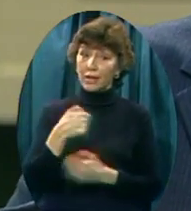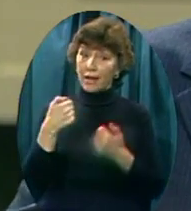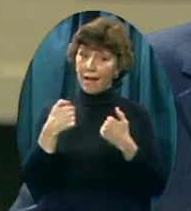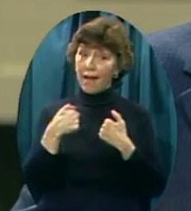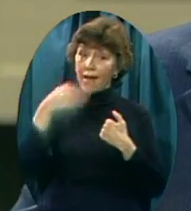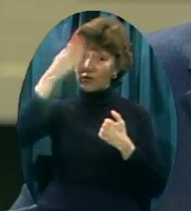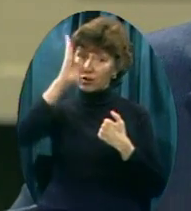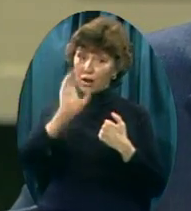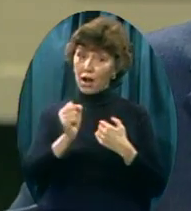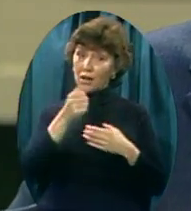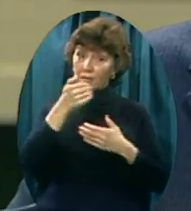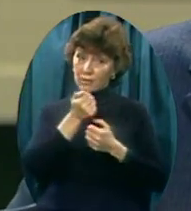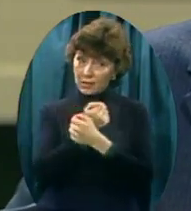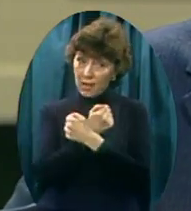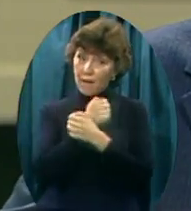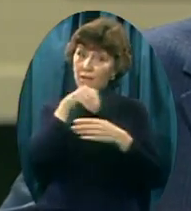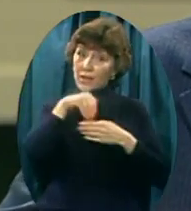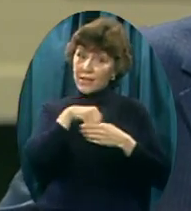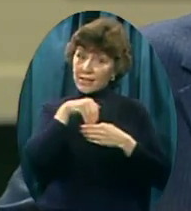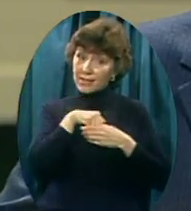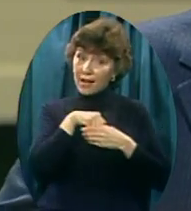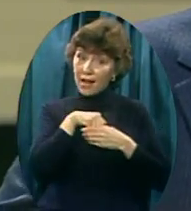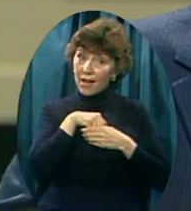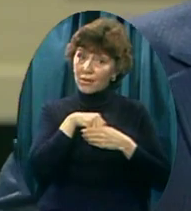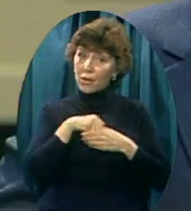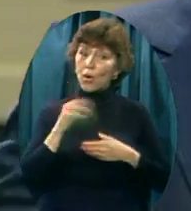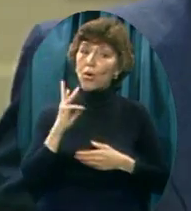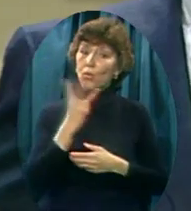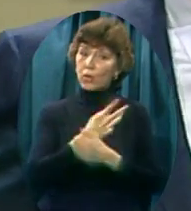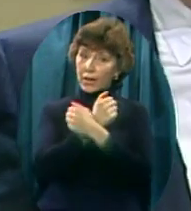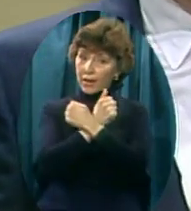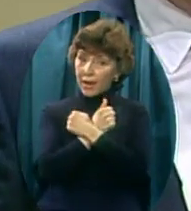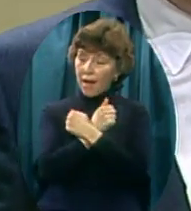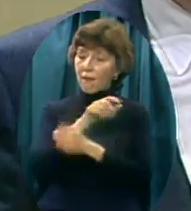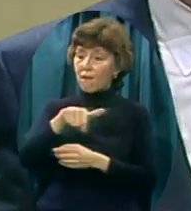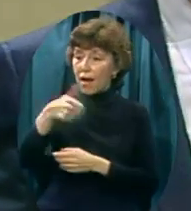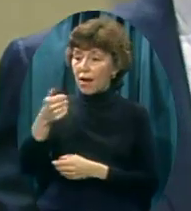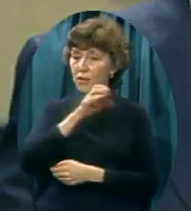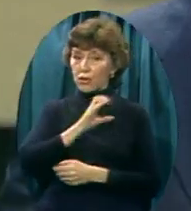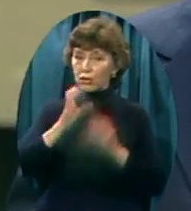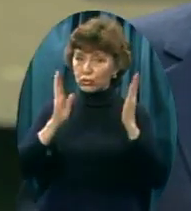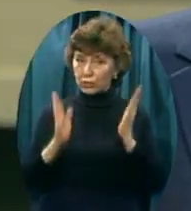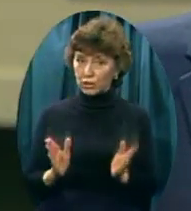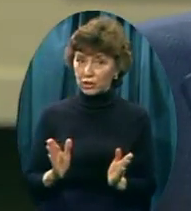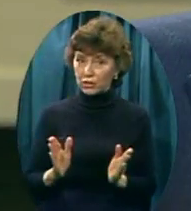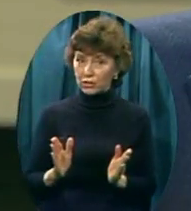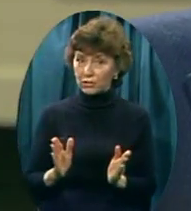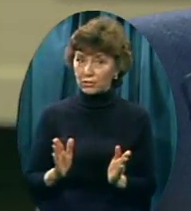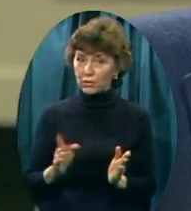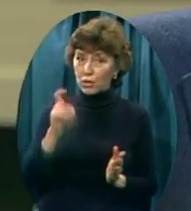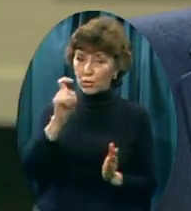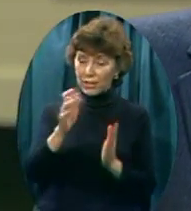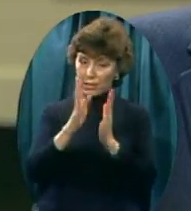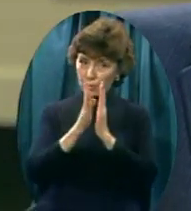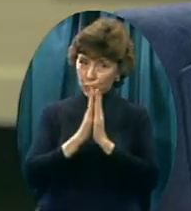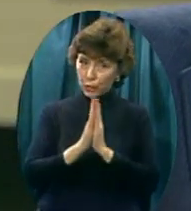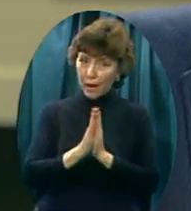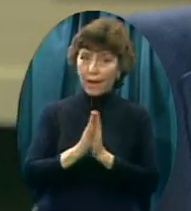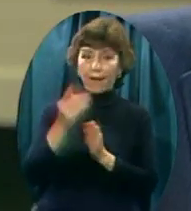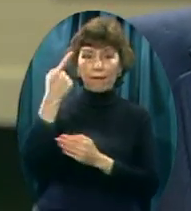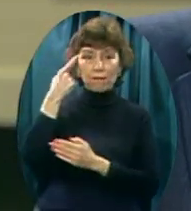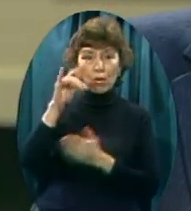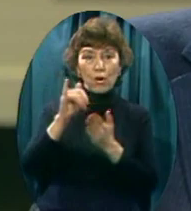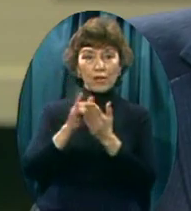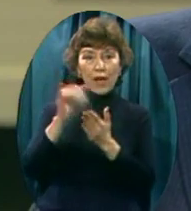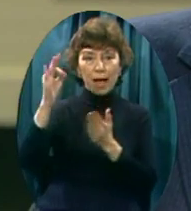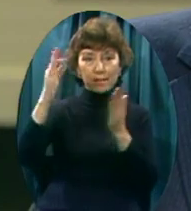address In Romania On the screen And I want each of you To write a letter I want you to mail it